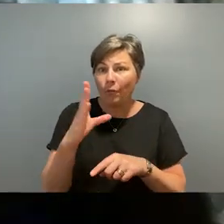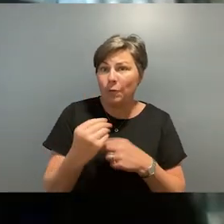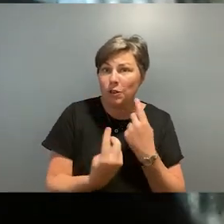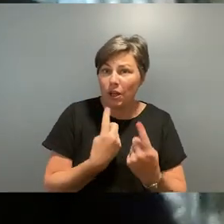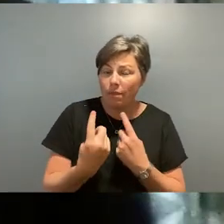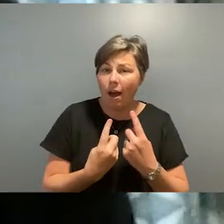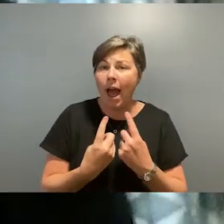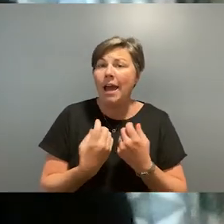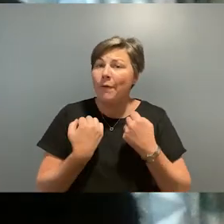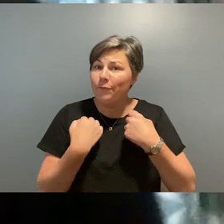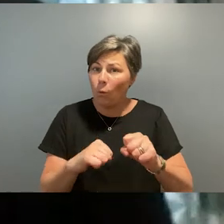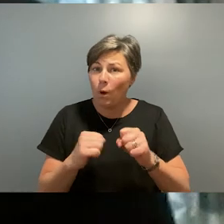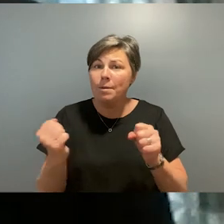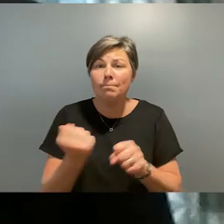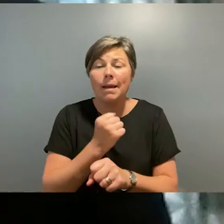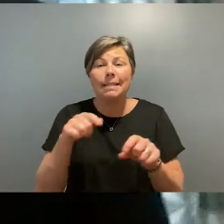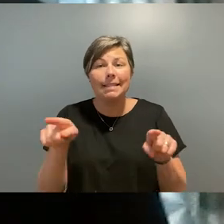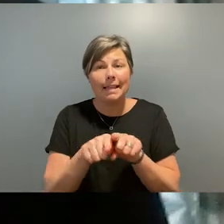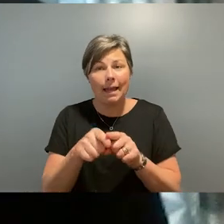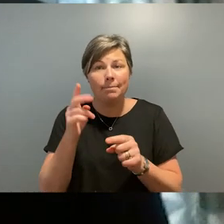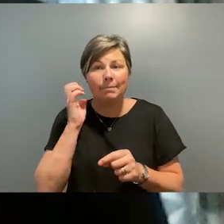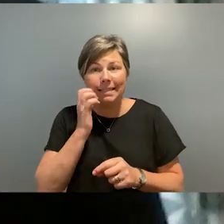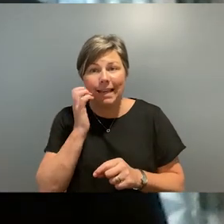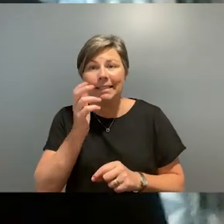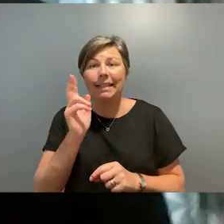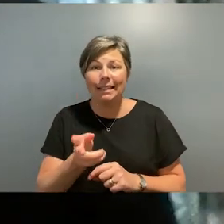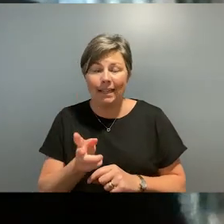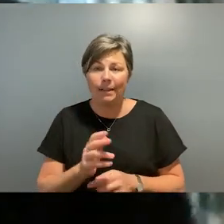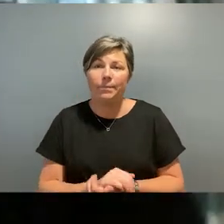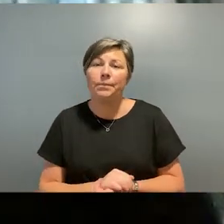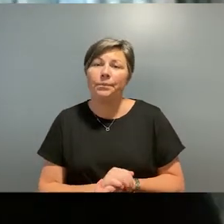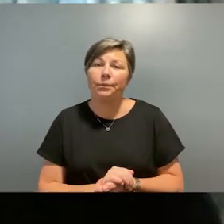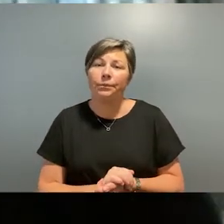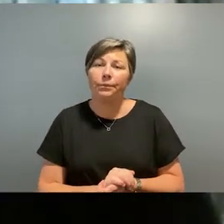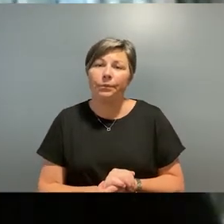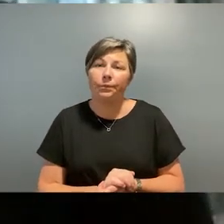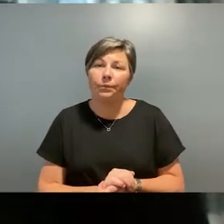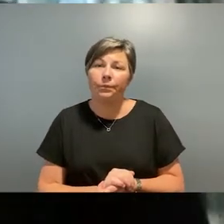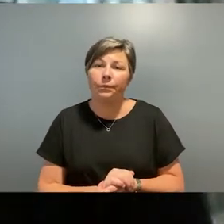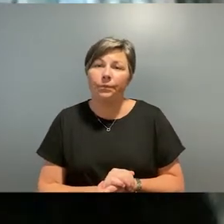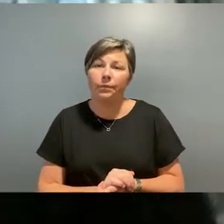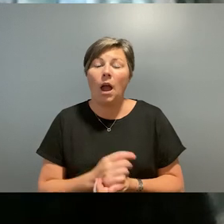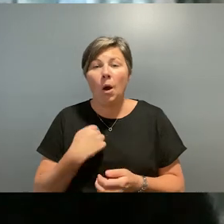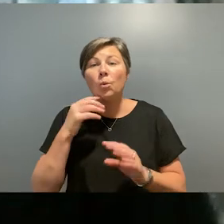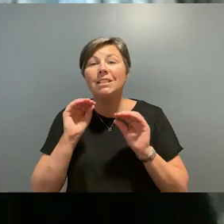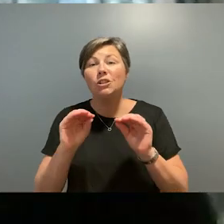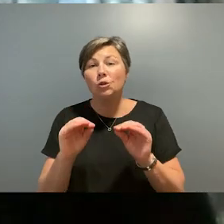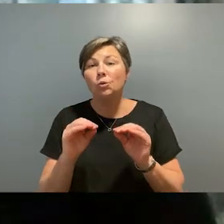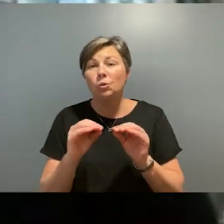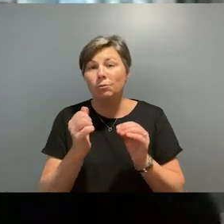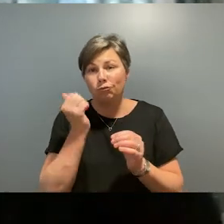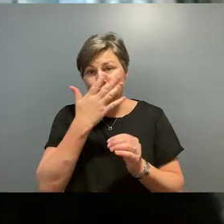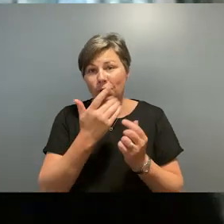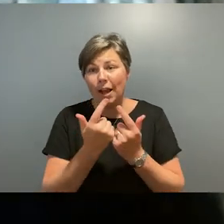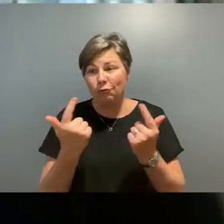history. Build mutual respect, and I hope this country can be proud of its Indigenous cultures. And if you want to take the language word away today,